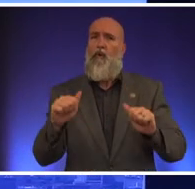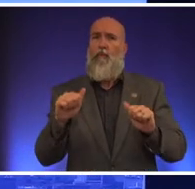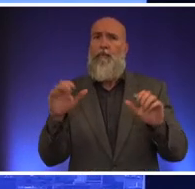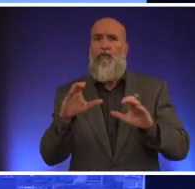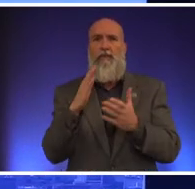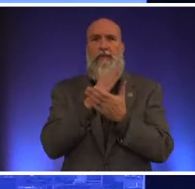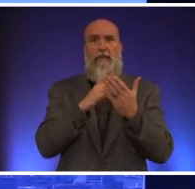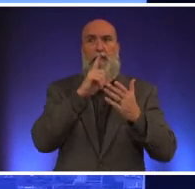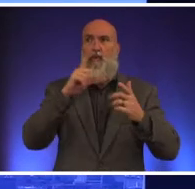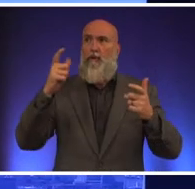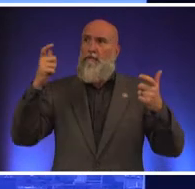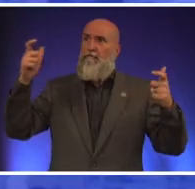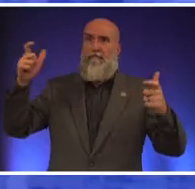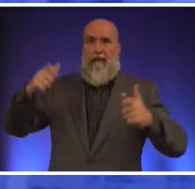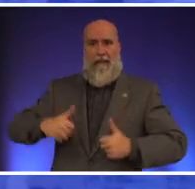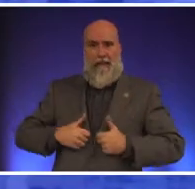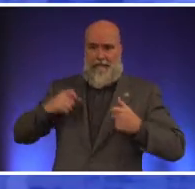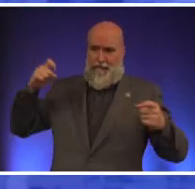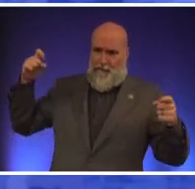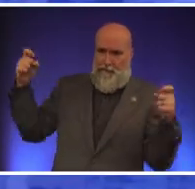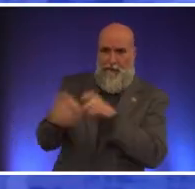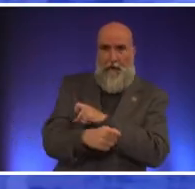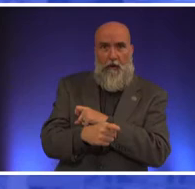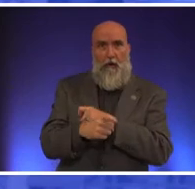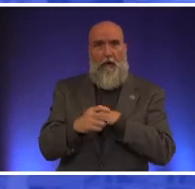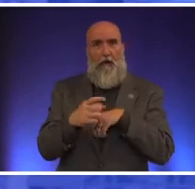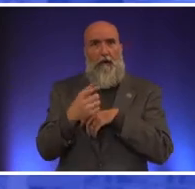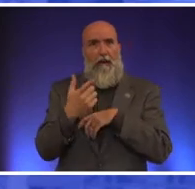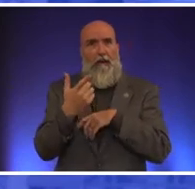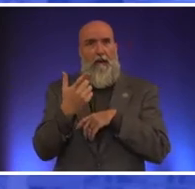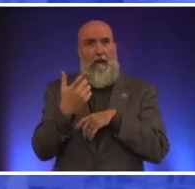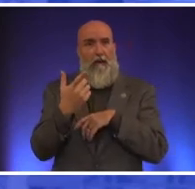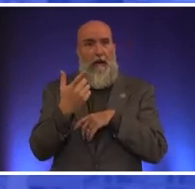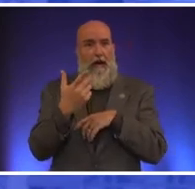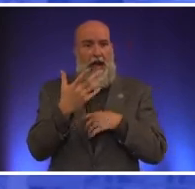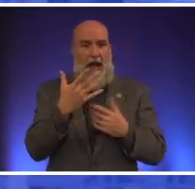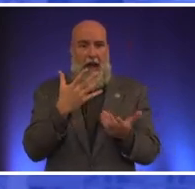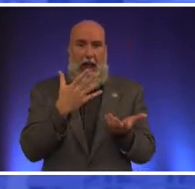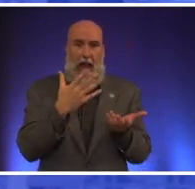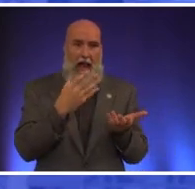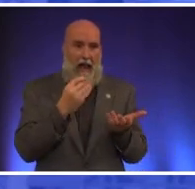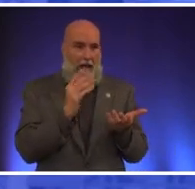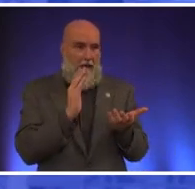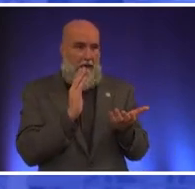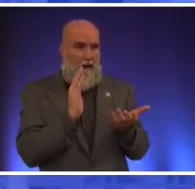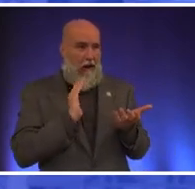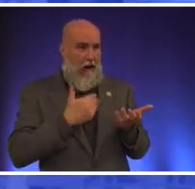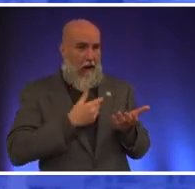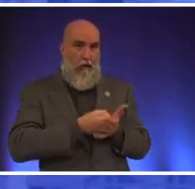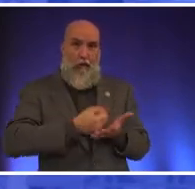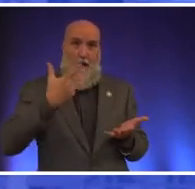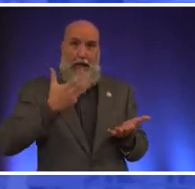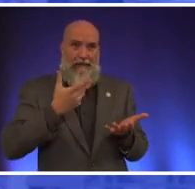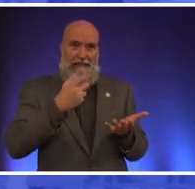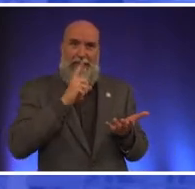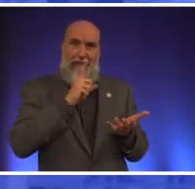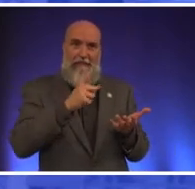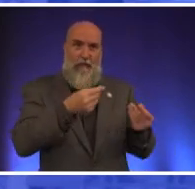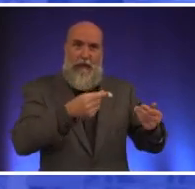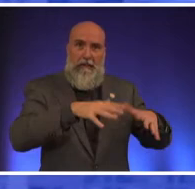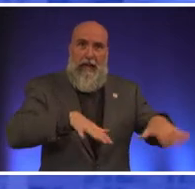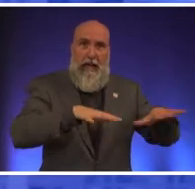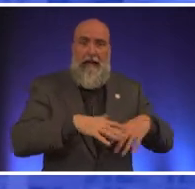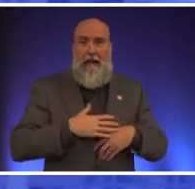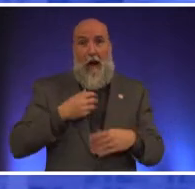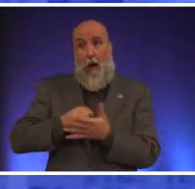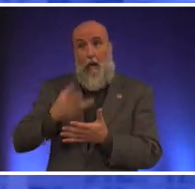dramatic life-changing things with our wealth and our wealth is our is our real estate our wealth is our people our wealth